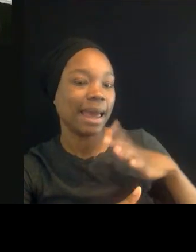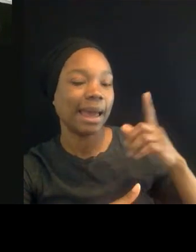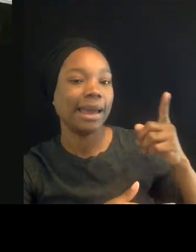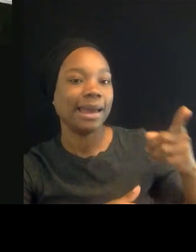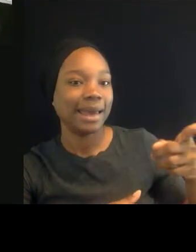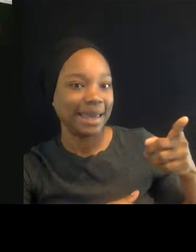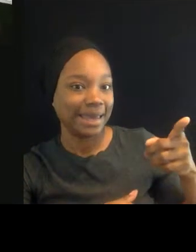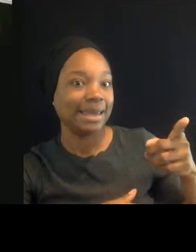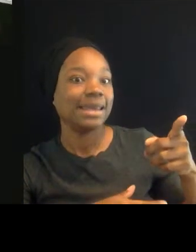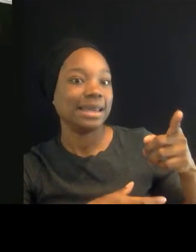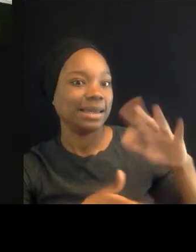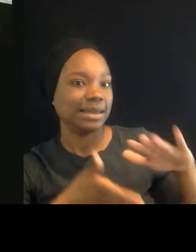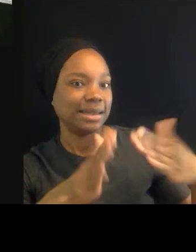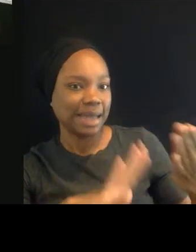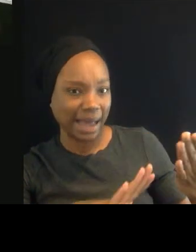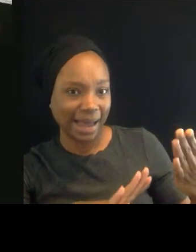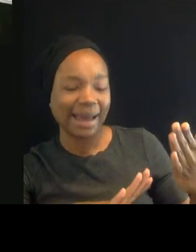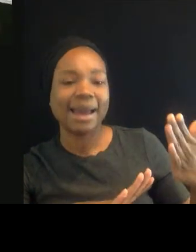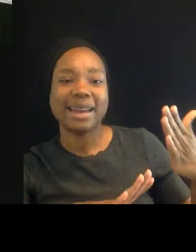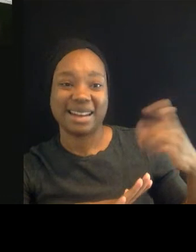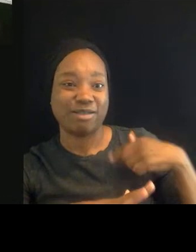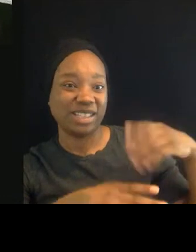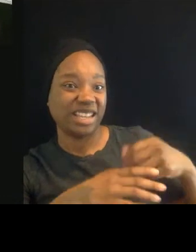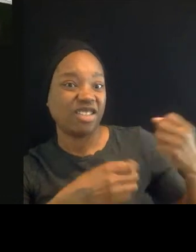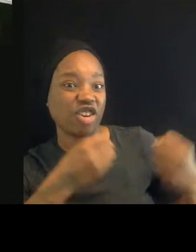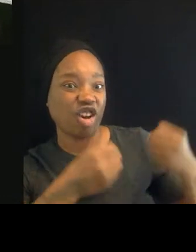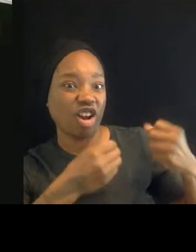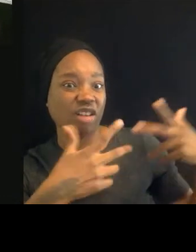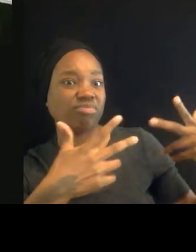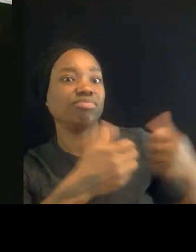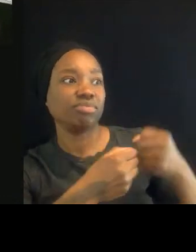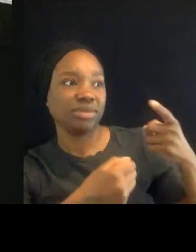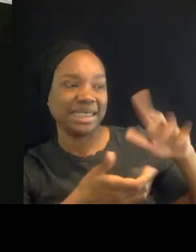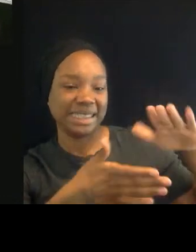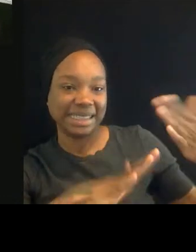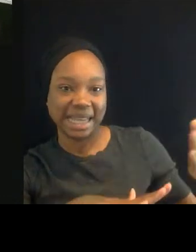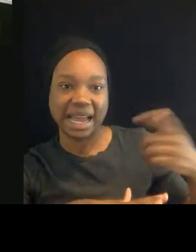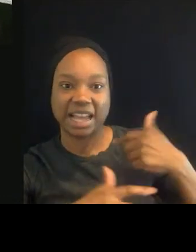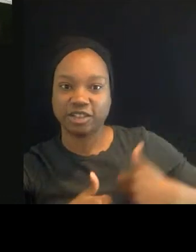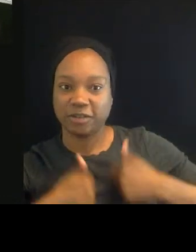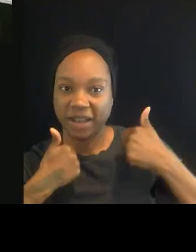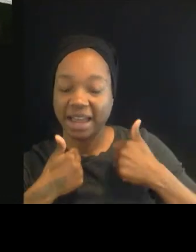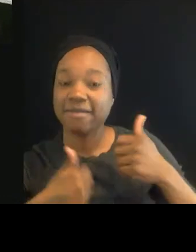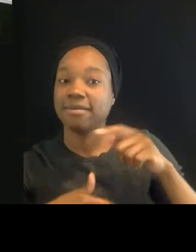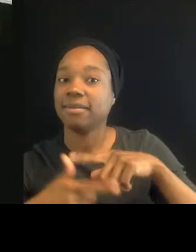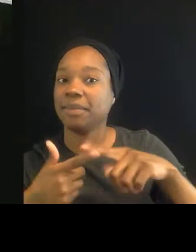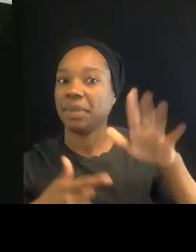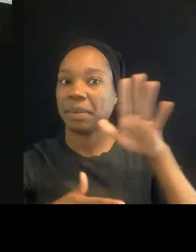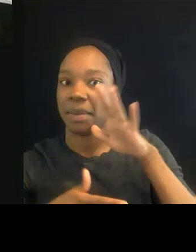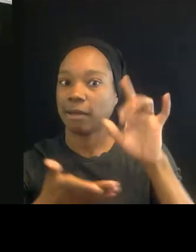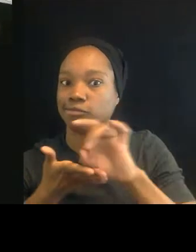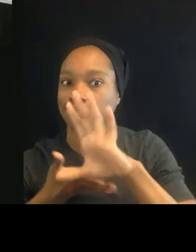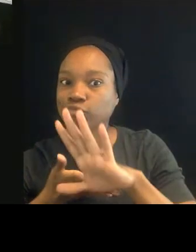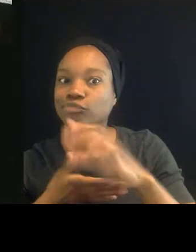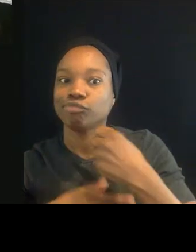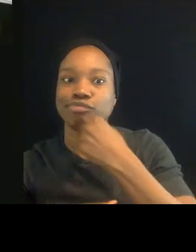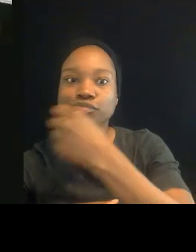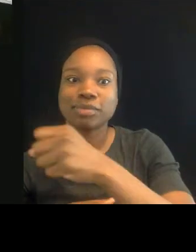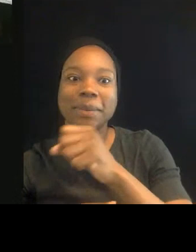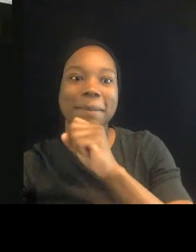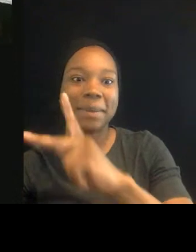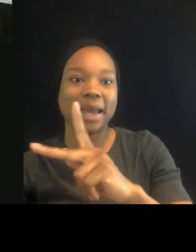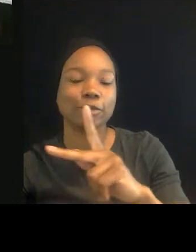adopted by this amazing English man, who was a fanatic of black music, who decided to adopt this young African kid.